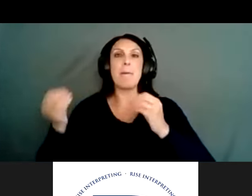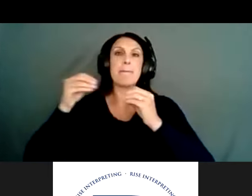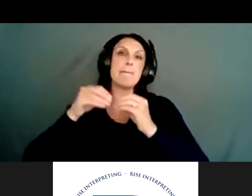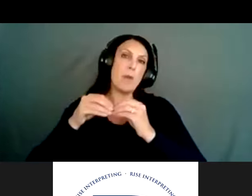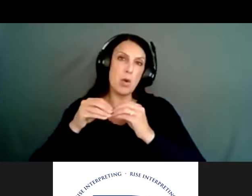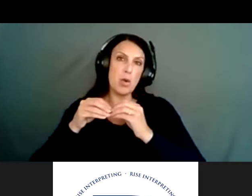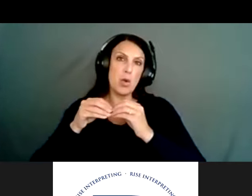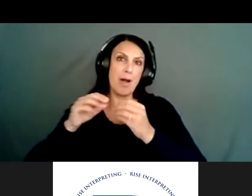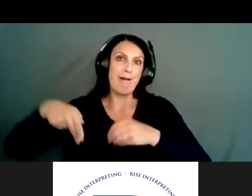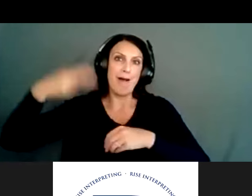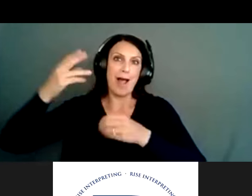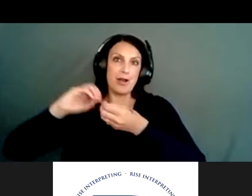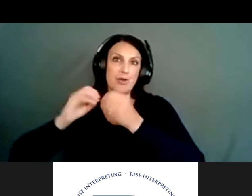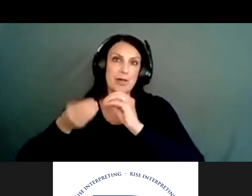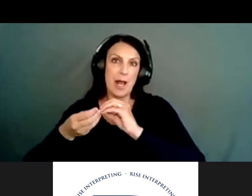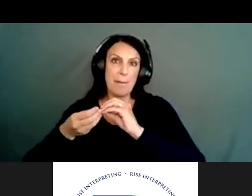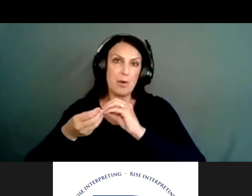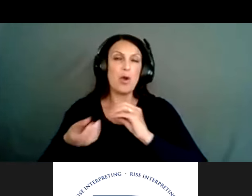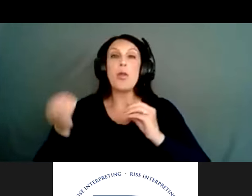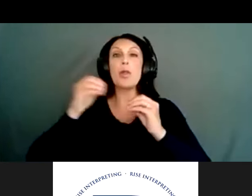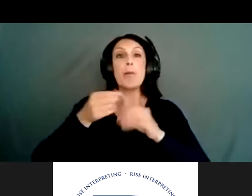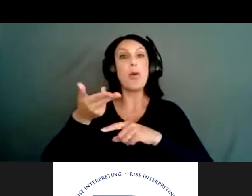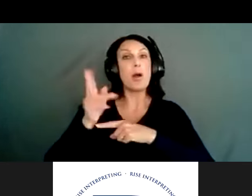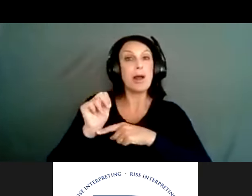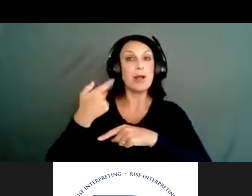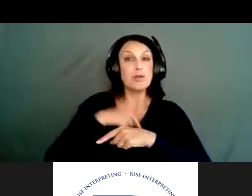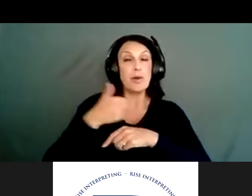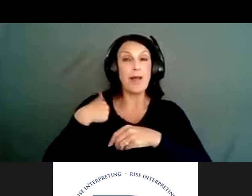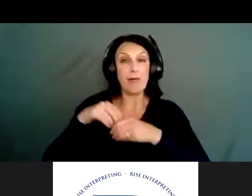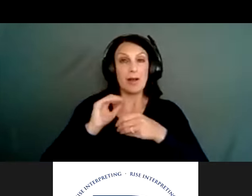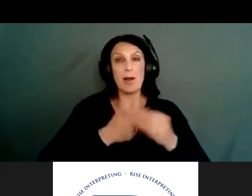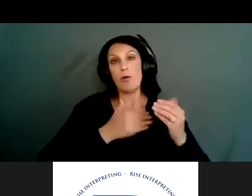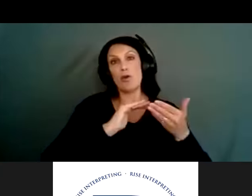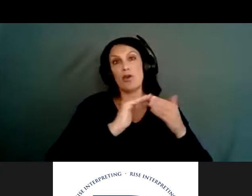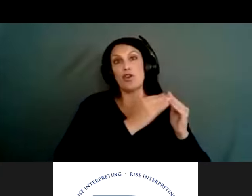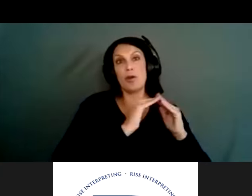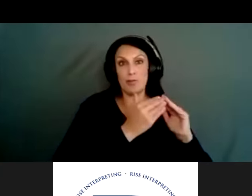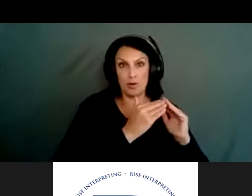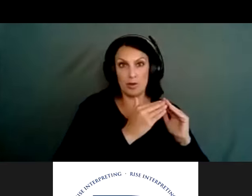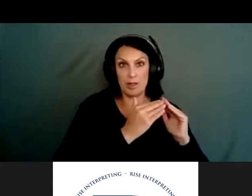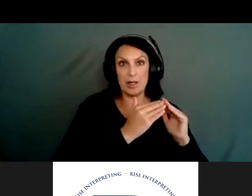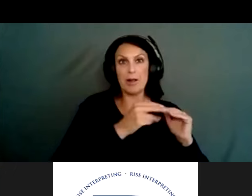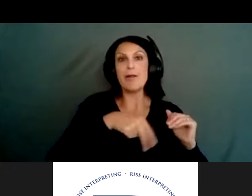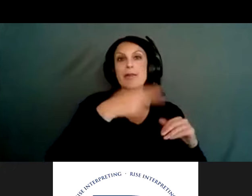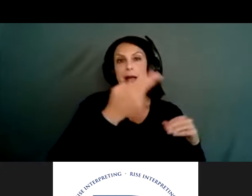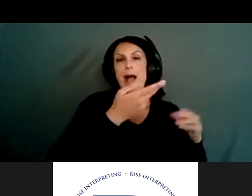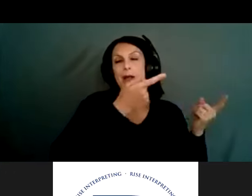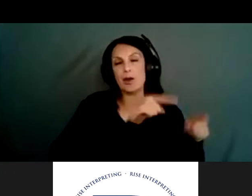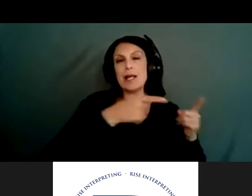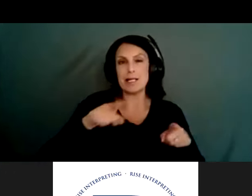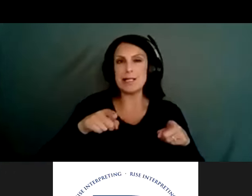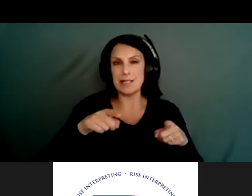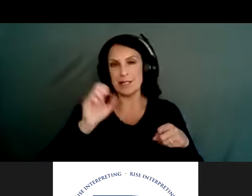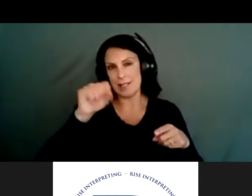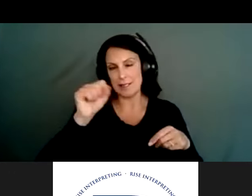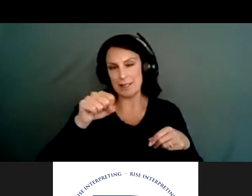but it is tied to just the more guns we have in the community, the higher rates of gun ownership, the higher incidence of suicide by firearms.